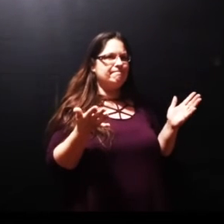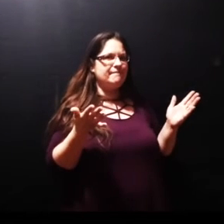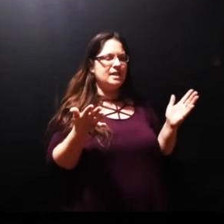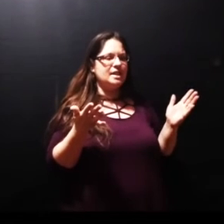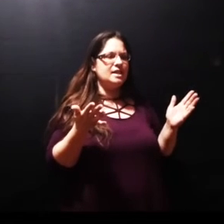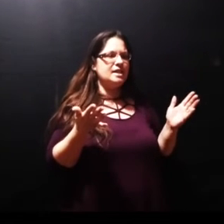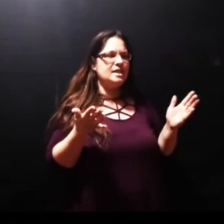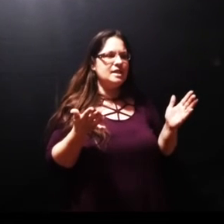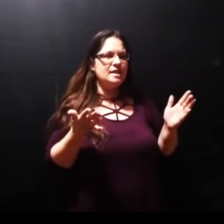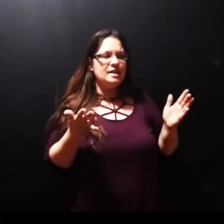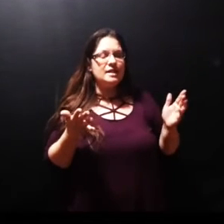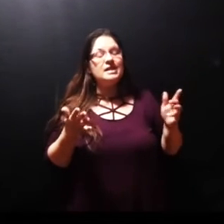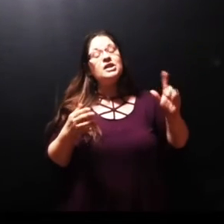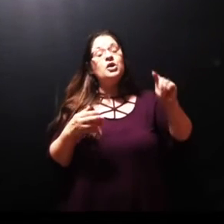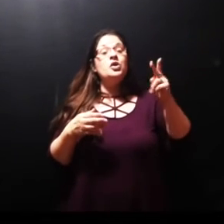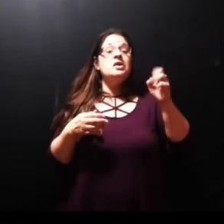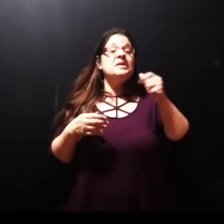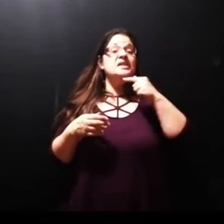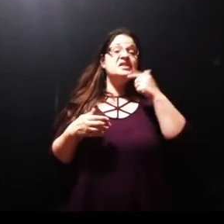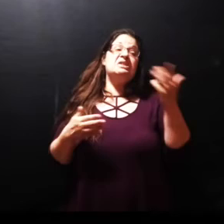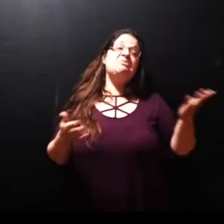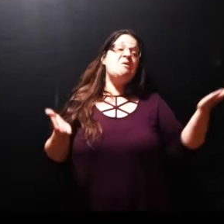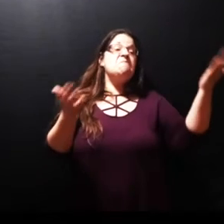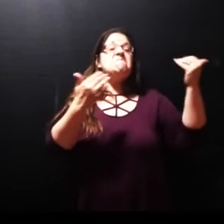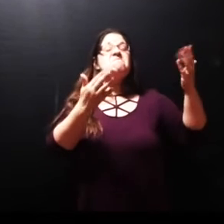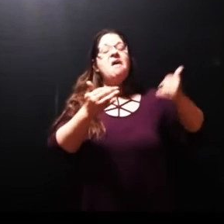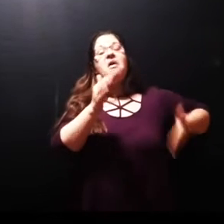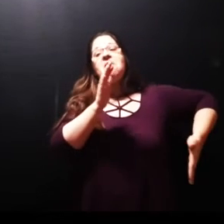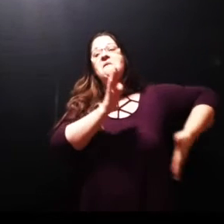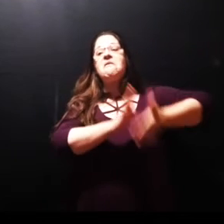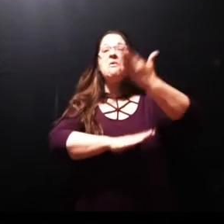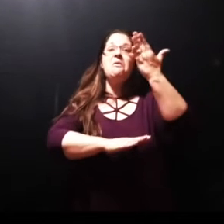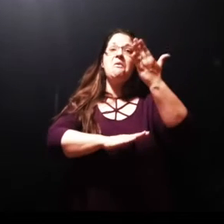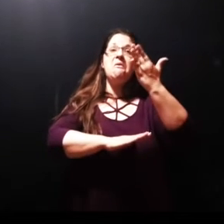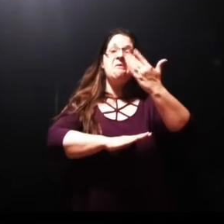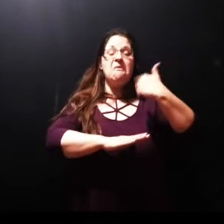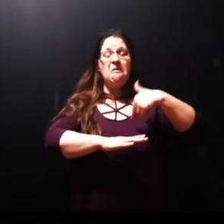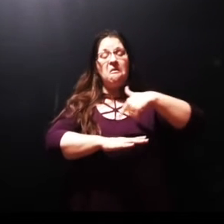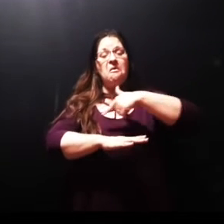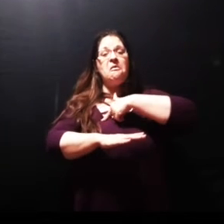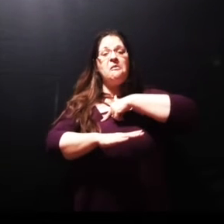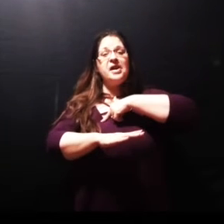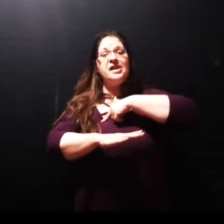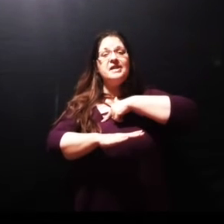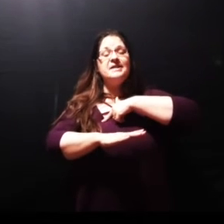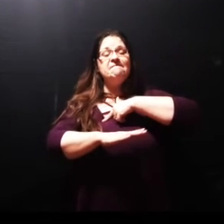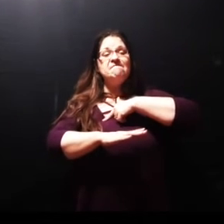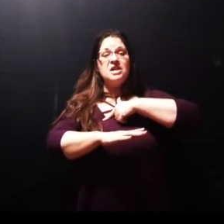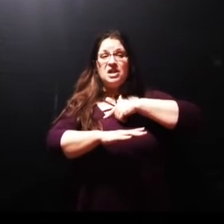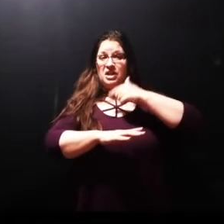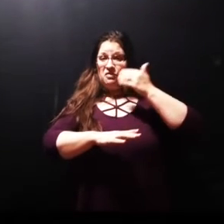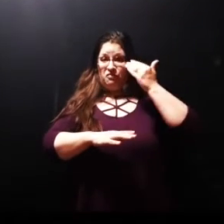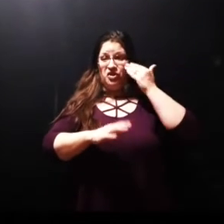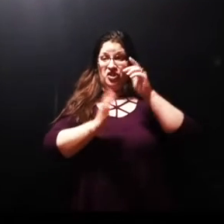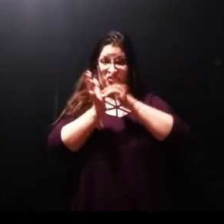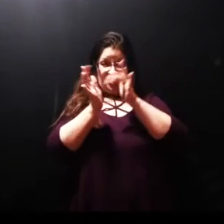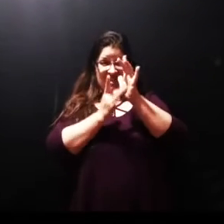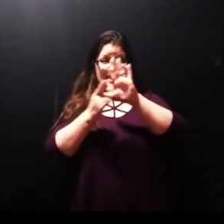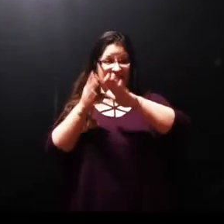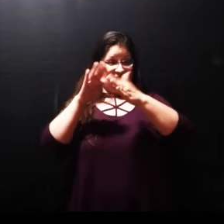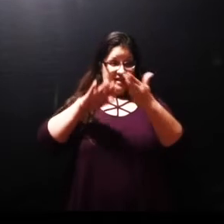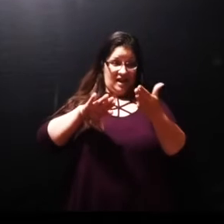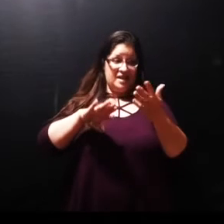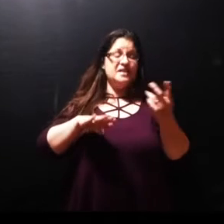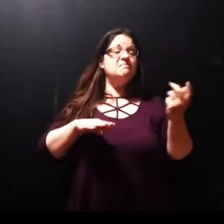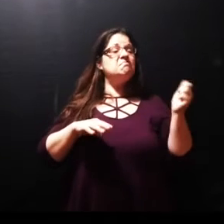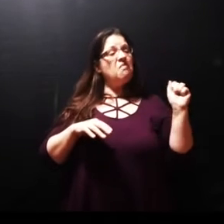and so Thomas speaks up and says well guys let's go on with him if Jesus dies